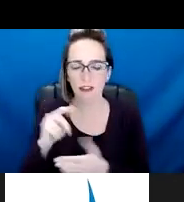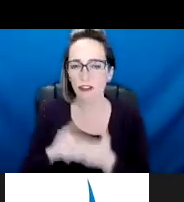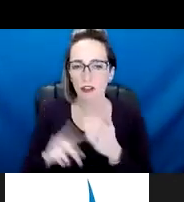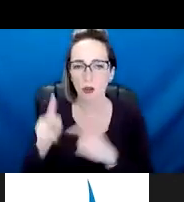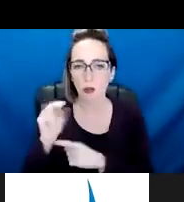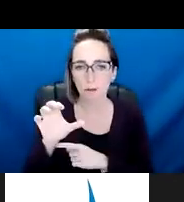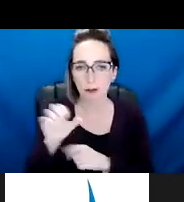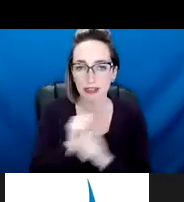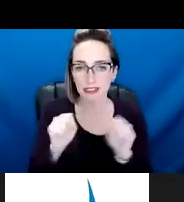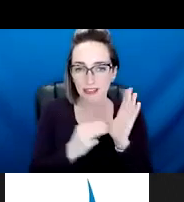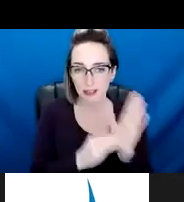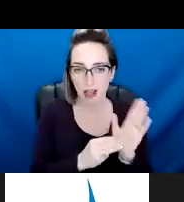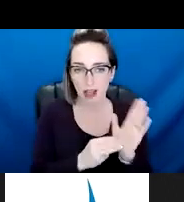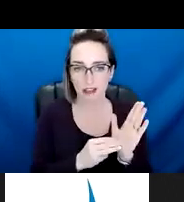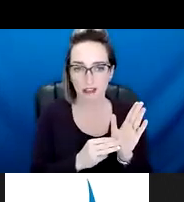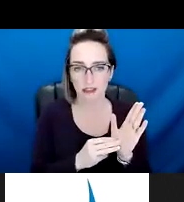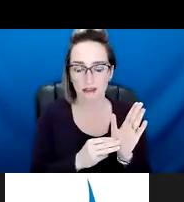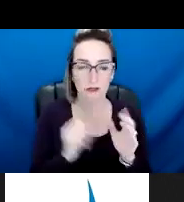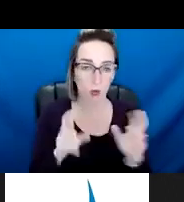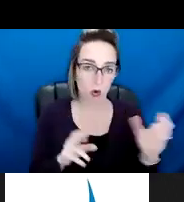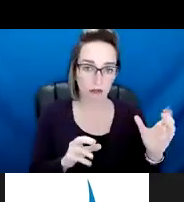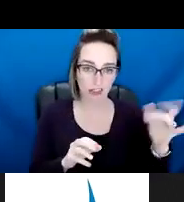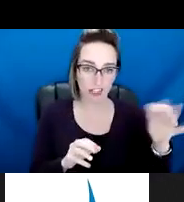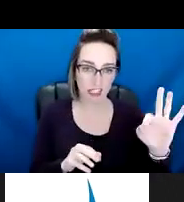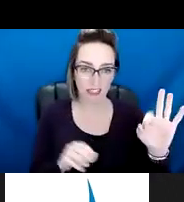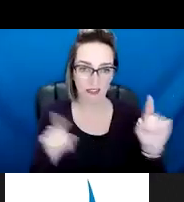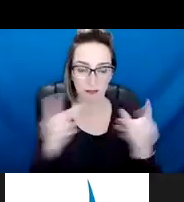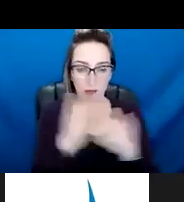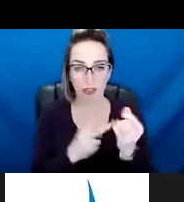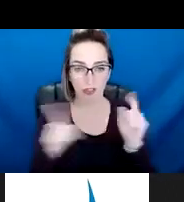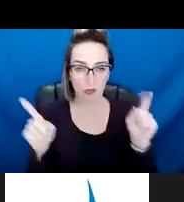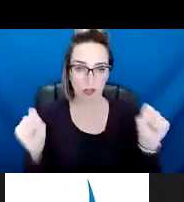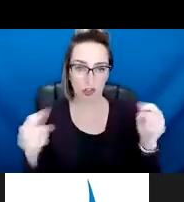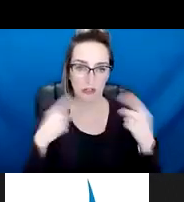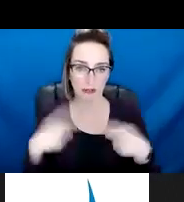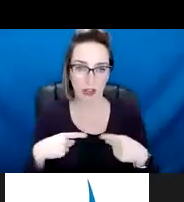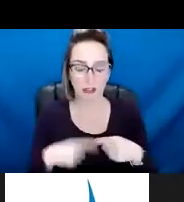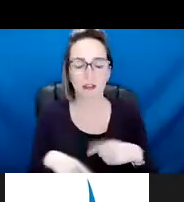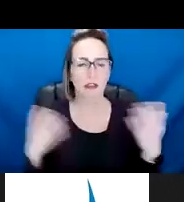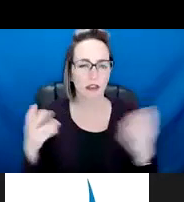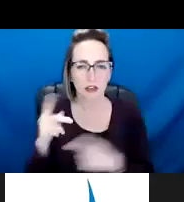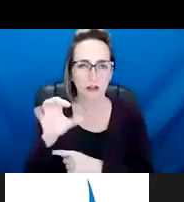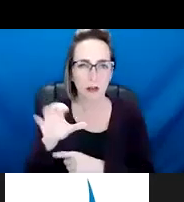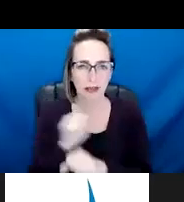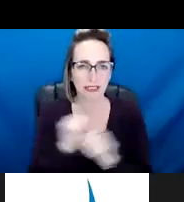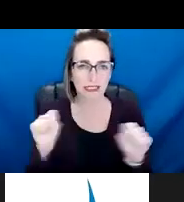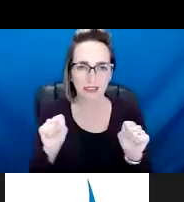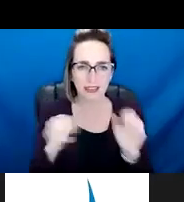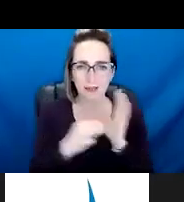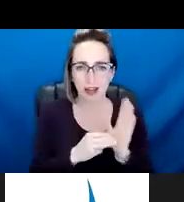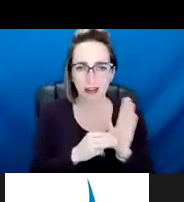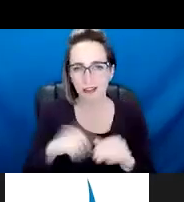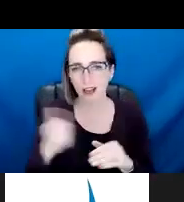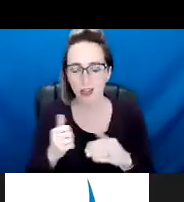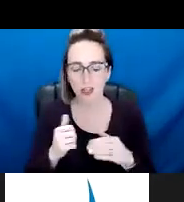chief, this could be for both of you actually, um, and maybe I'd like to invite both of you to respond. Um, what public safety models from other cities and